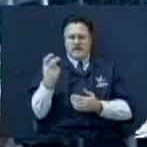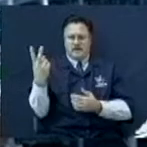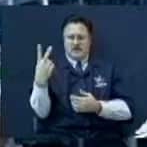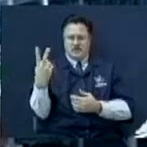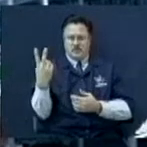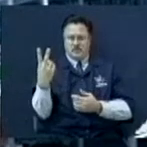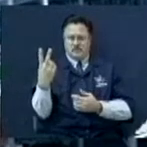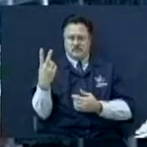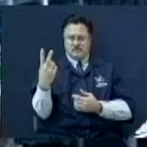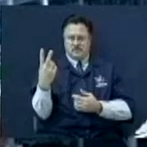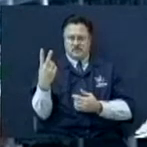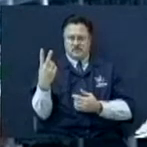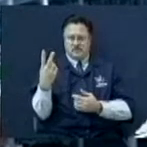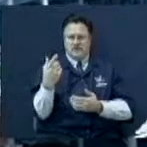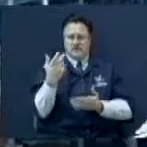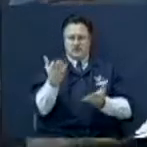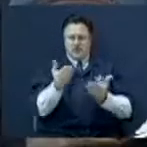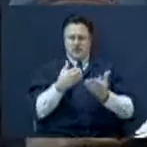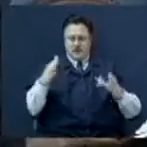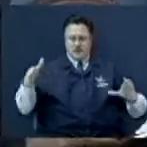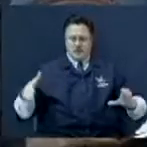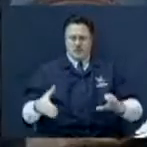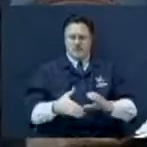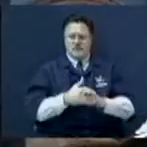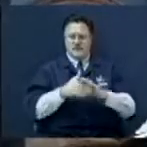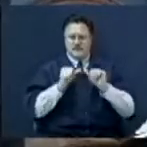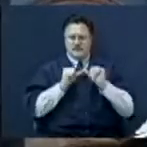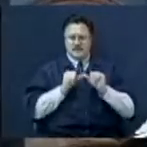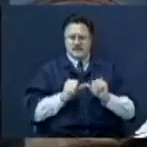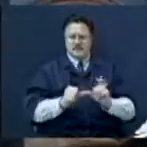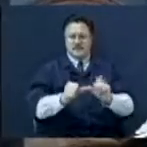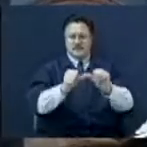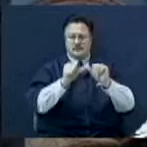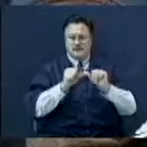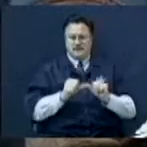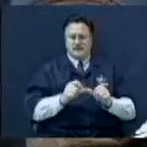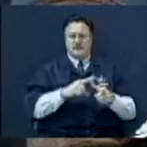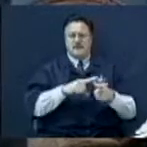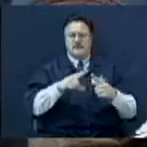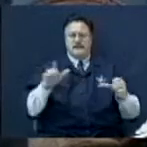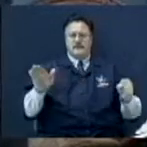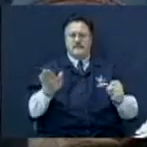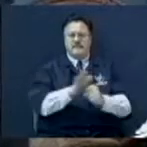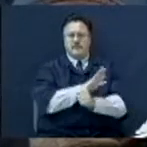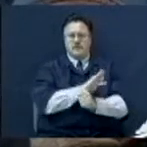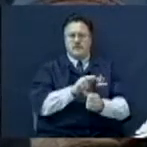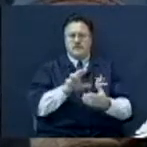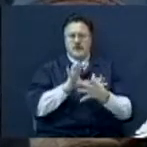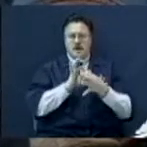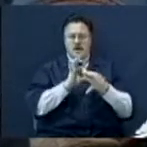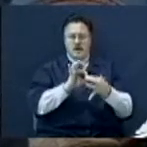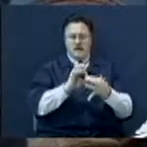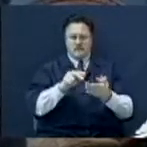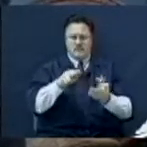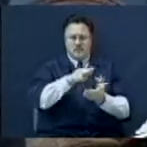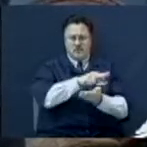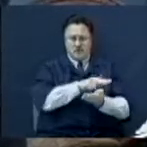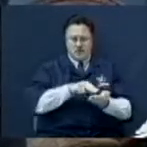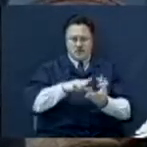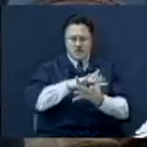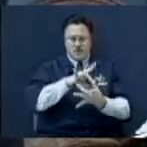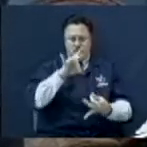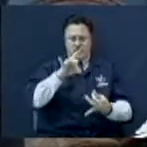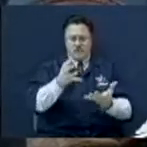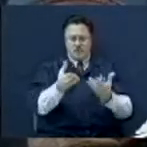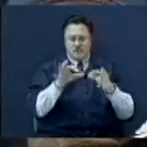Couples, you want your marriage to last, you get full of the Holy Ghost. You want your family